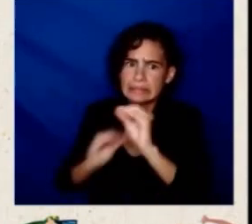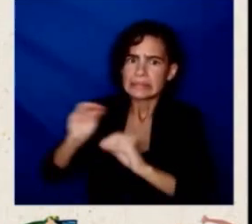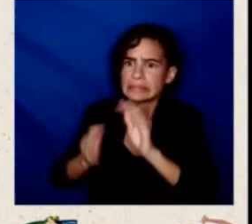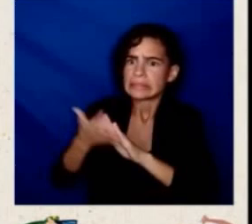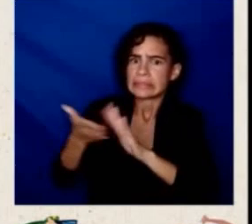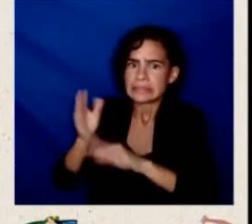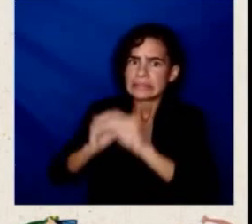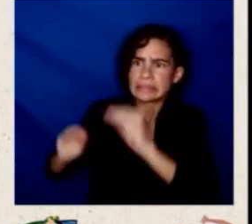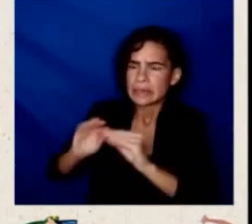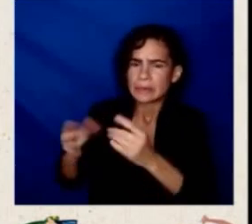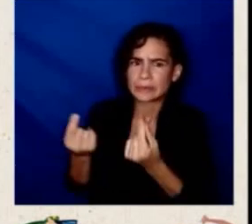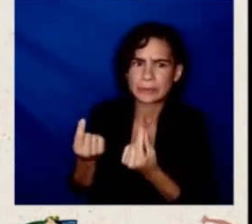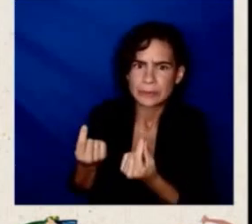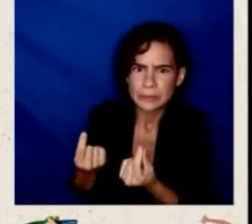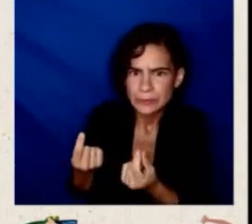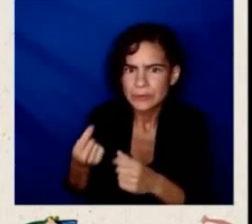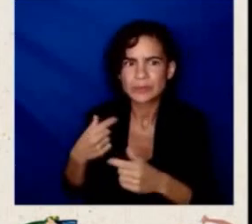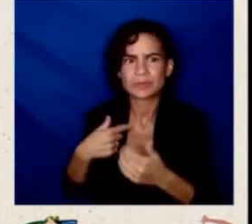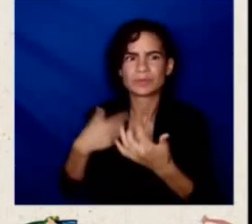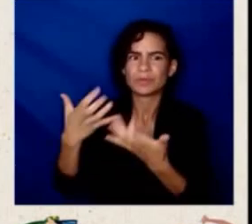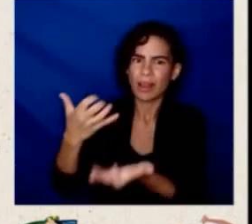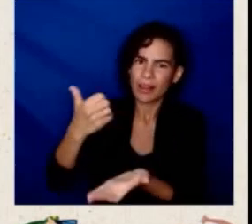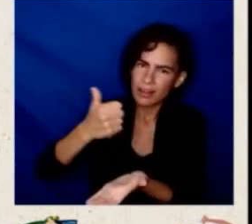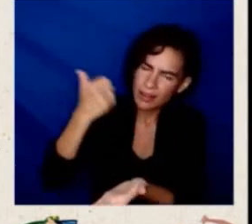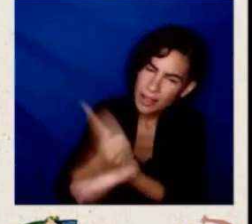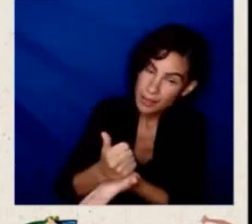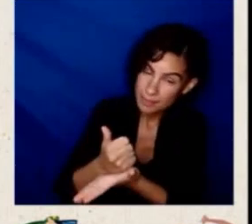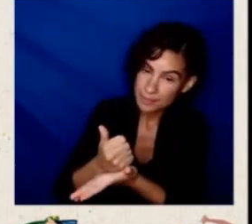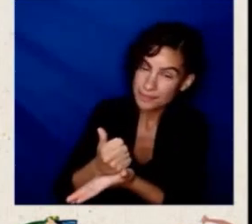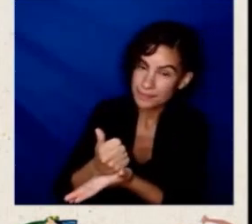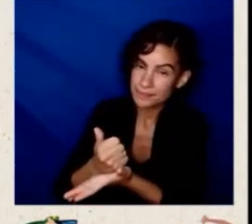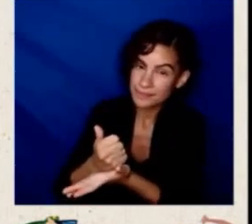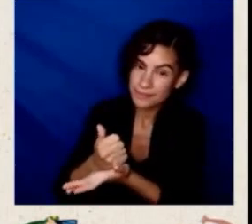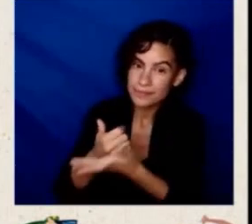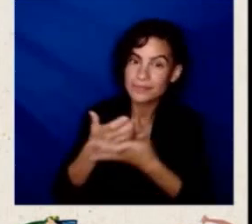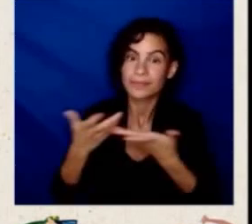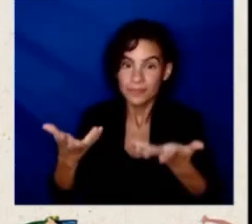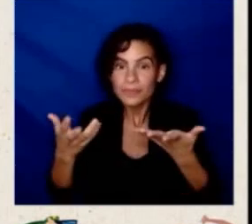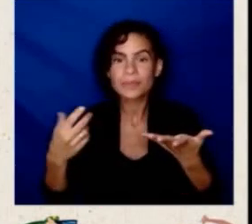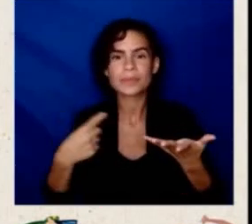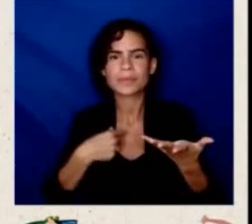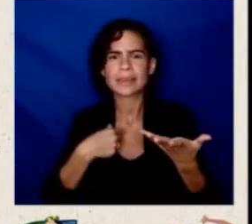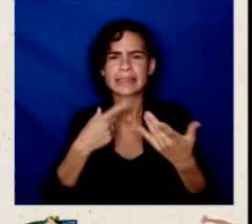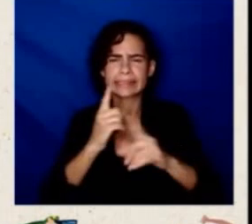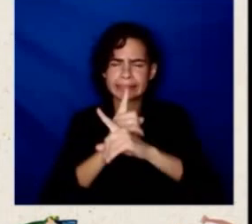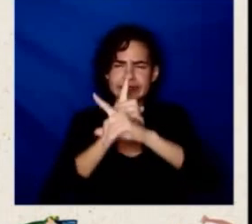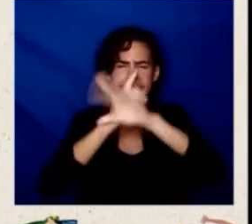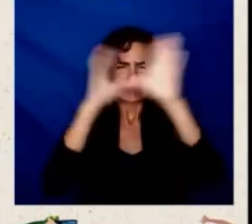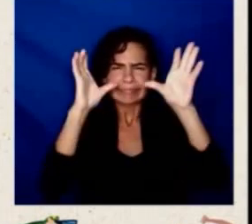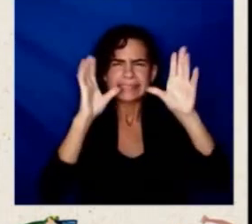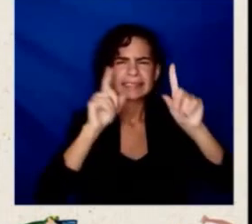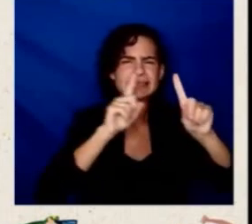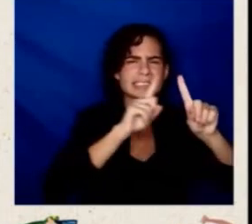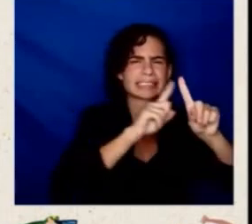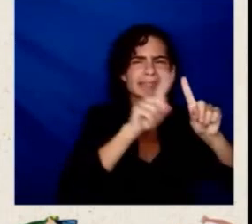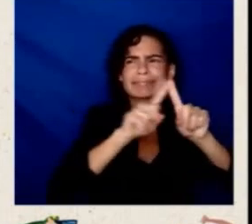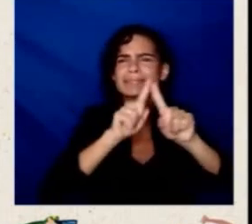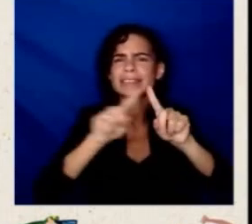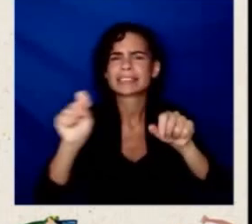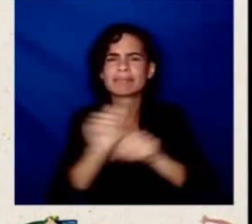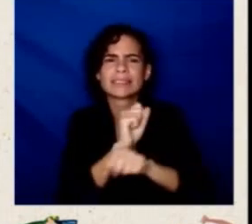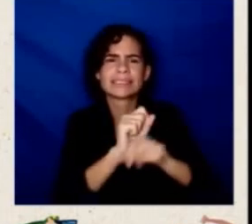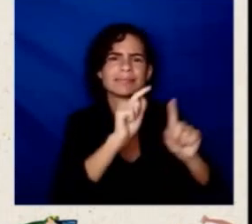funds through a bank. So we're trying to think through the lens of all of our diverse businesses, all of our diverse communities from rural to urban,